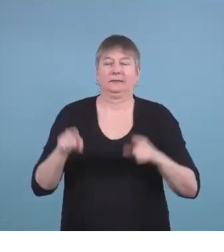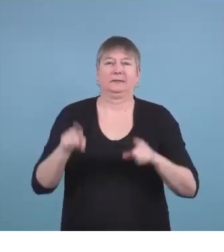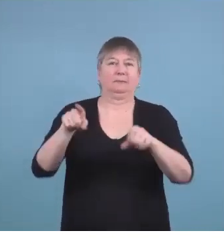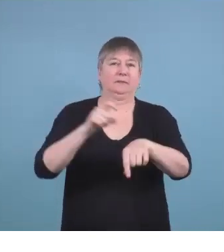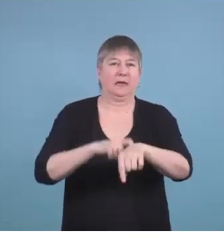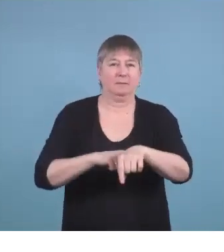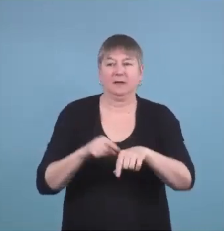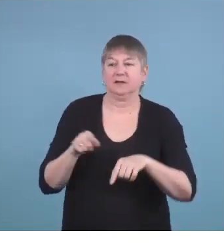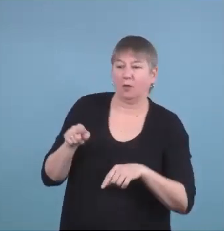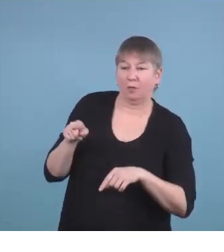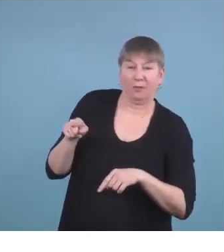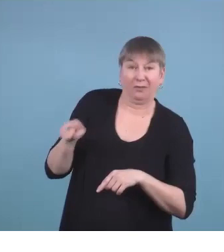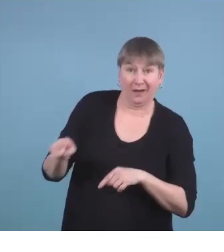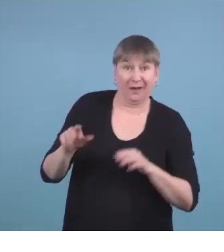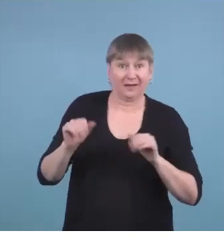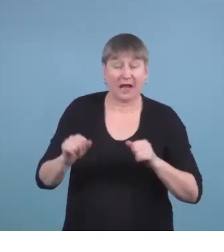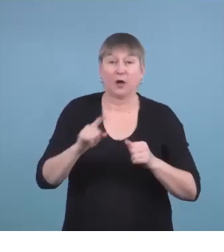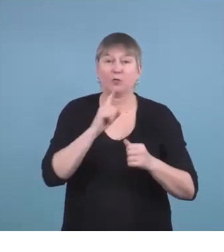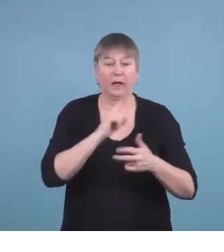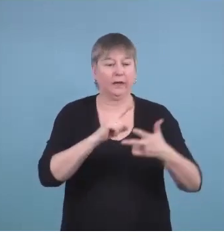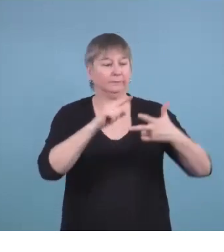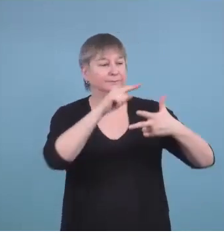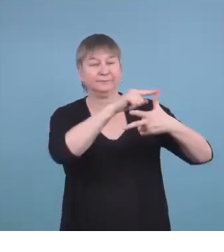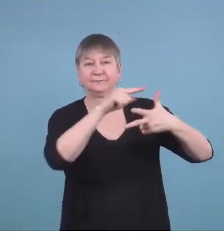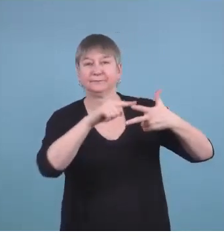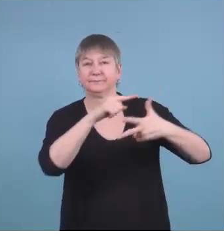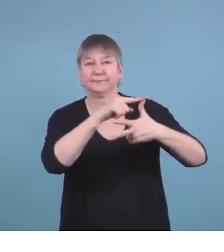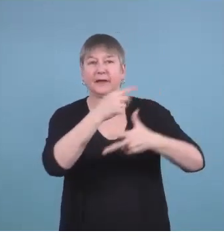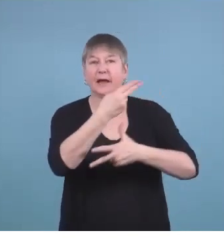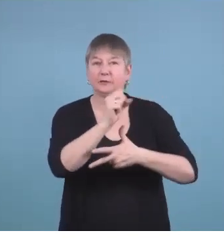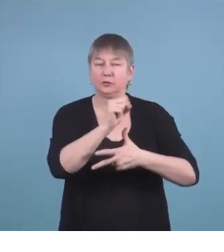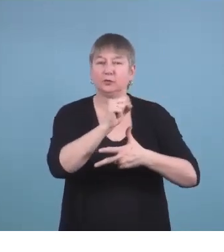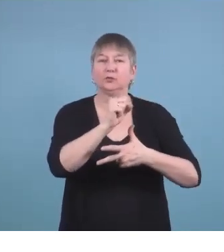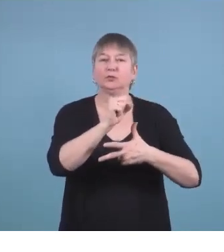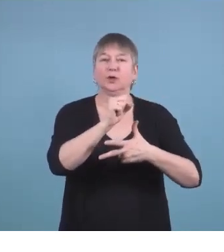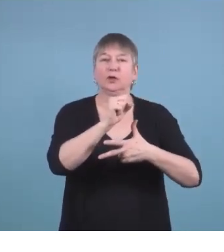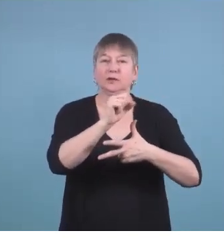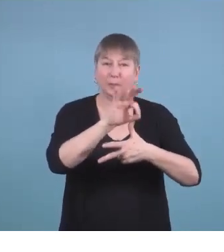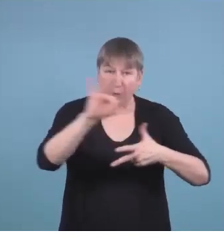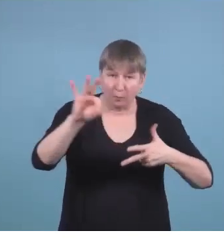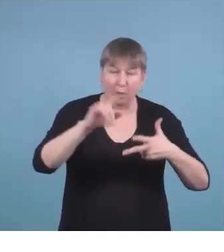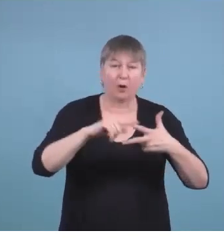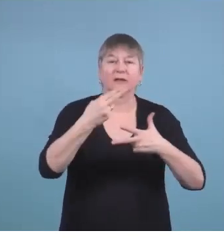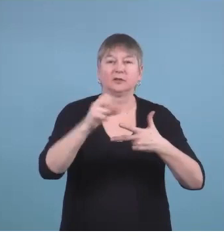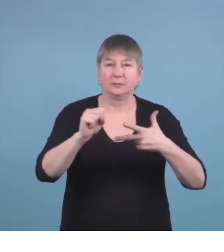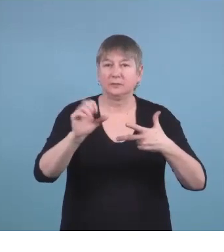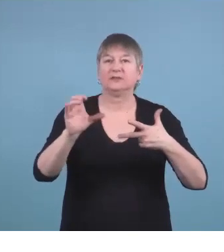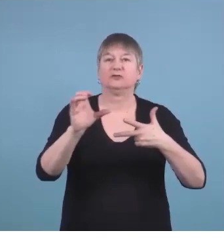be able to complete the requirements for a high school certificate of achievement or a diploma.